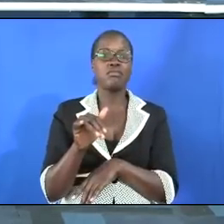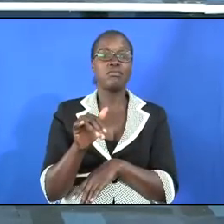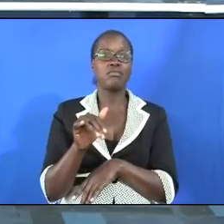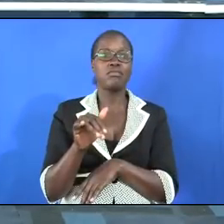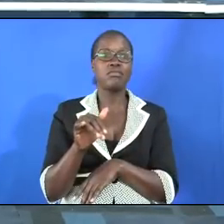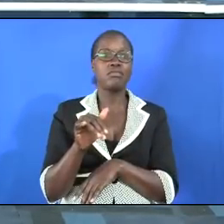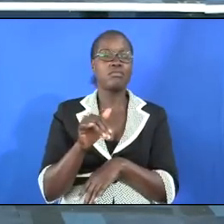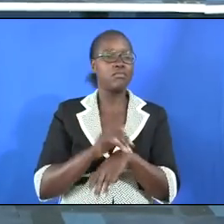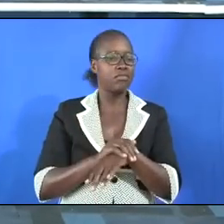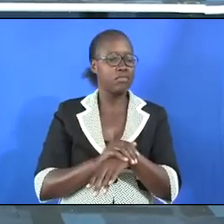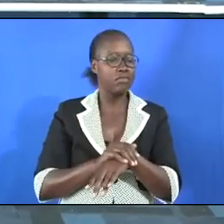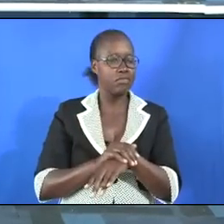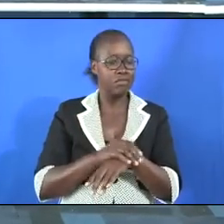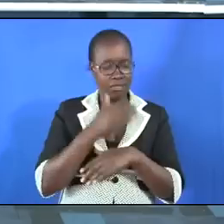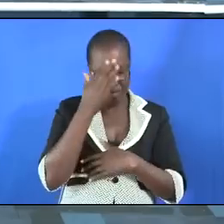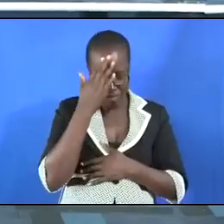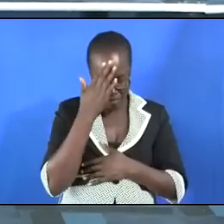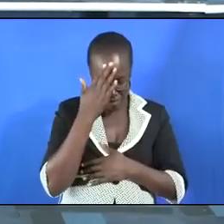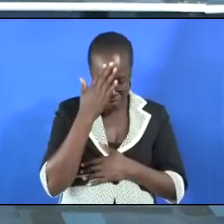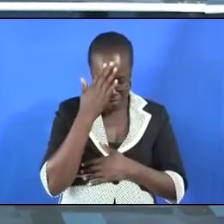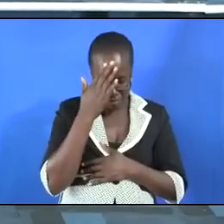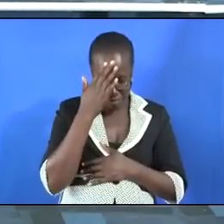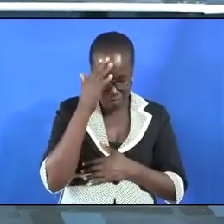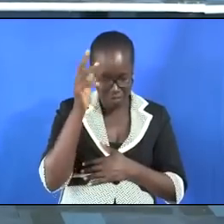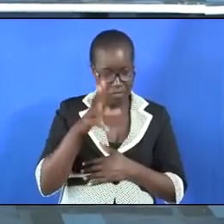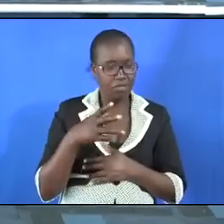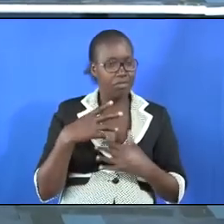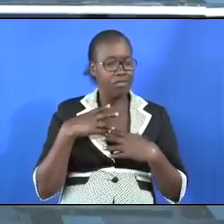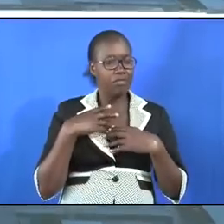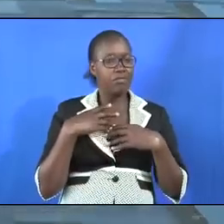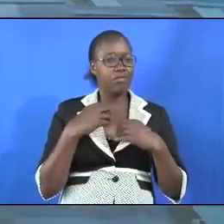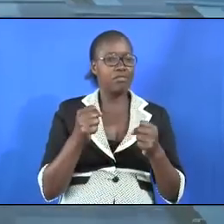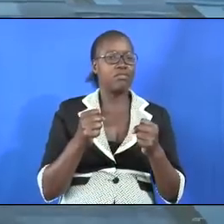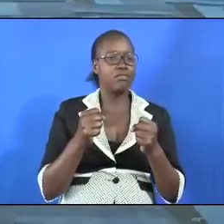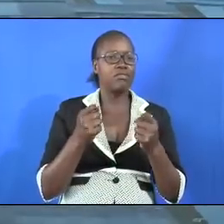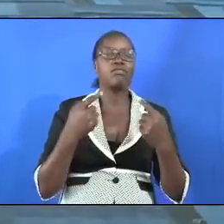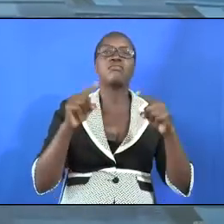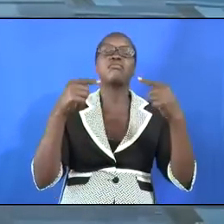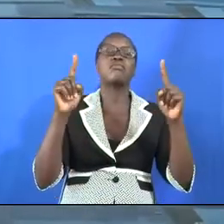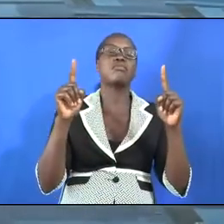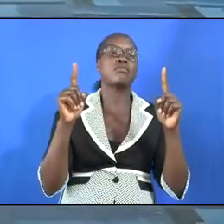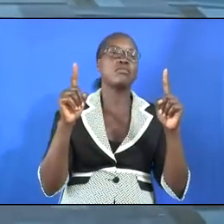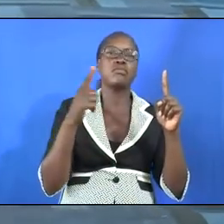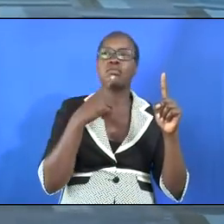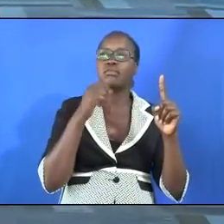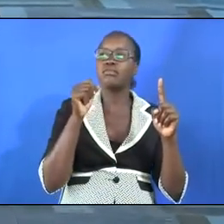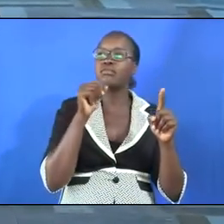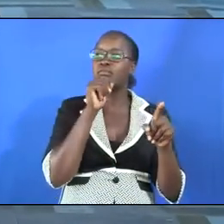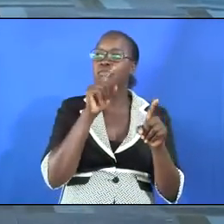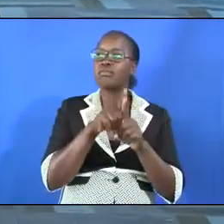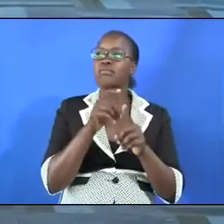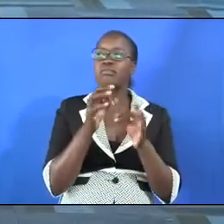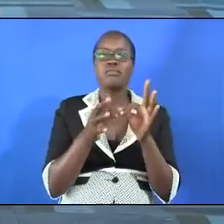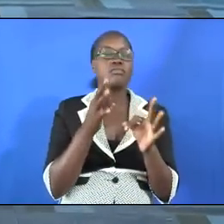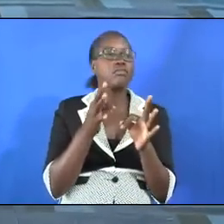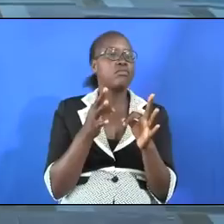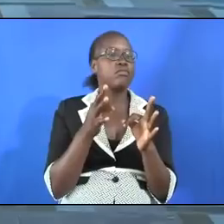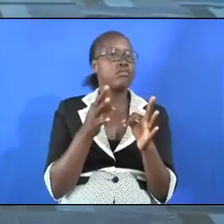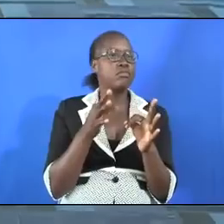habit of humility will be healed and will prosper so my brother if you